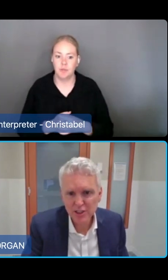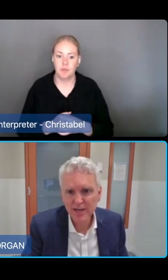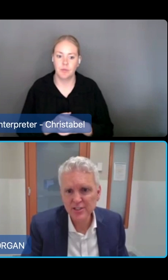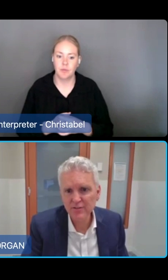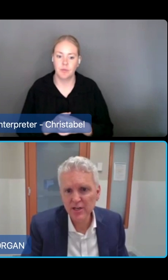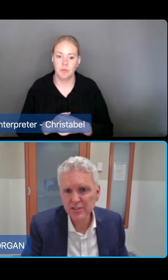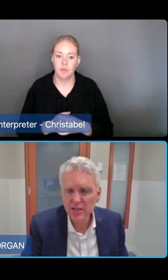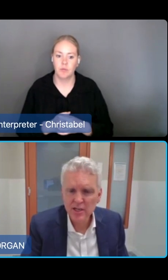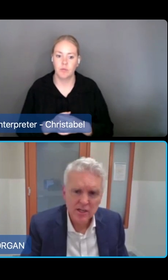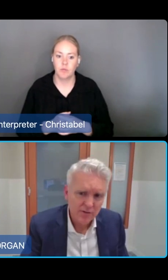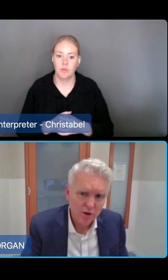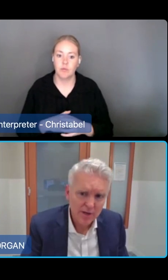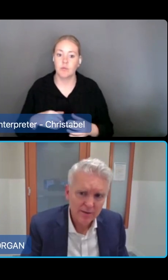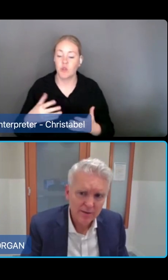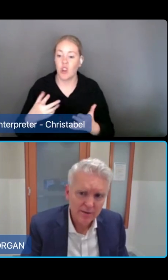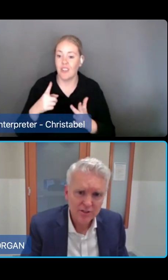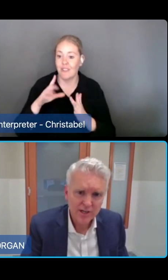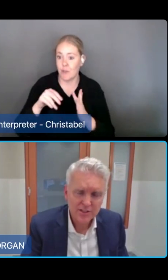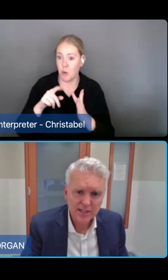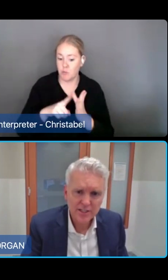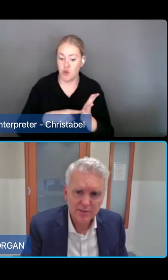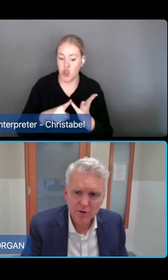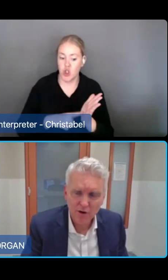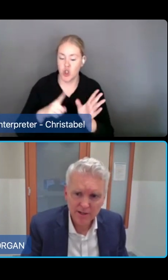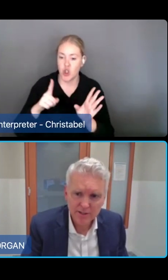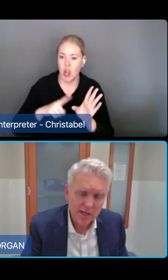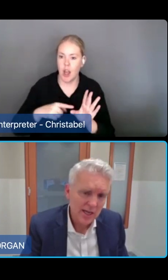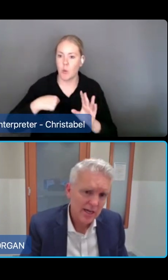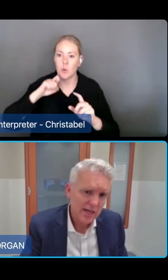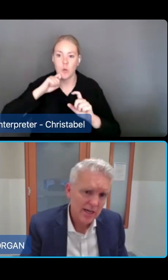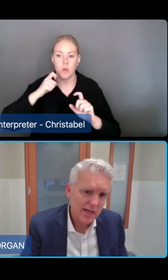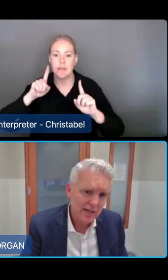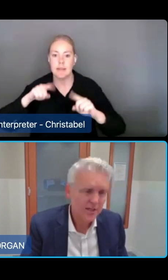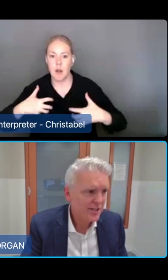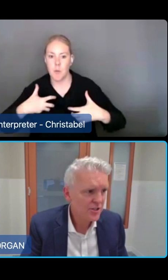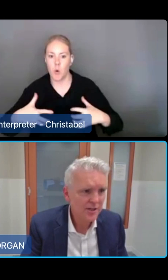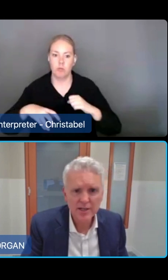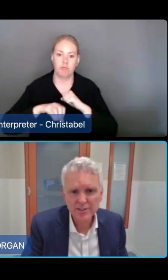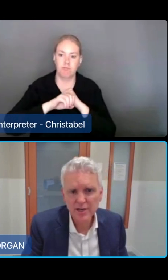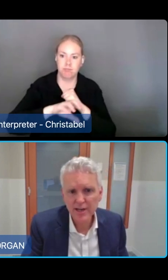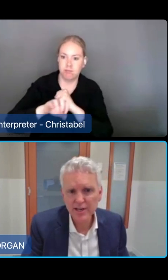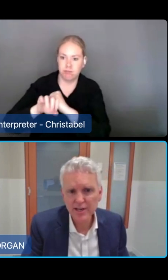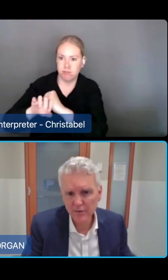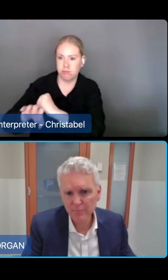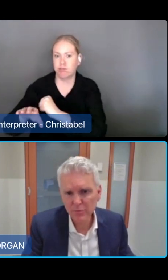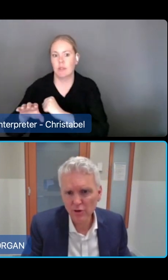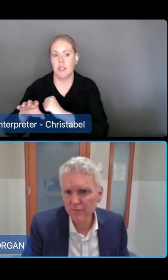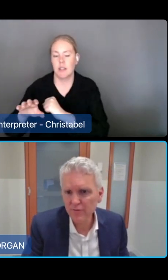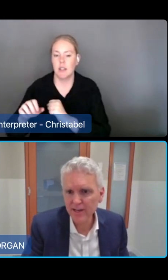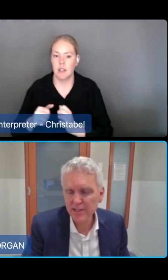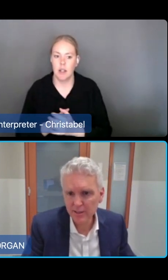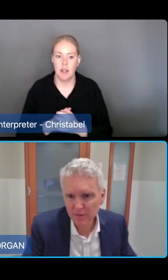change management activities for home care package and STRC providers. And I was reminded in a session I did yesterday to